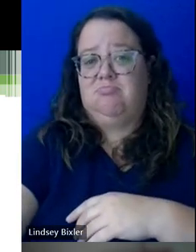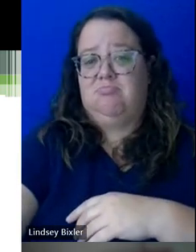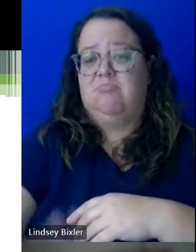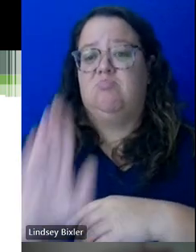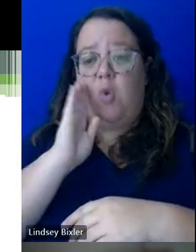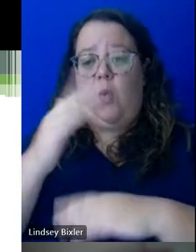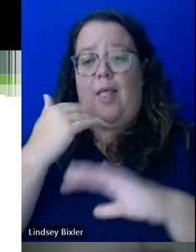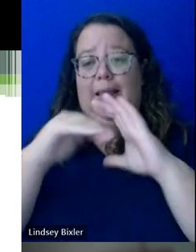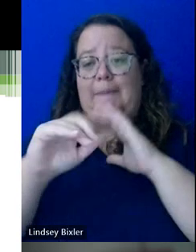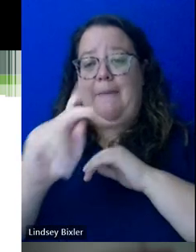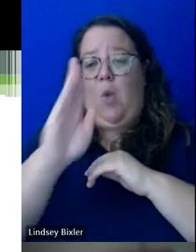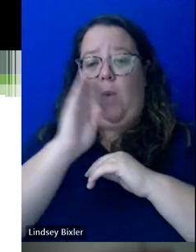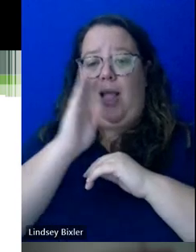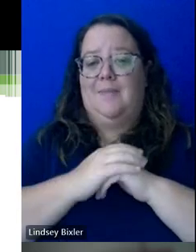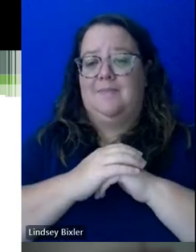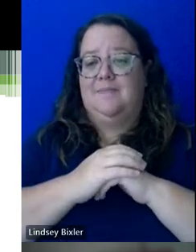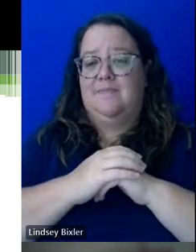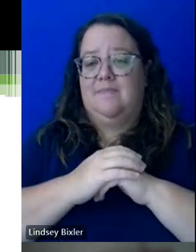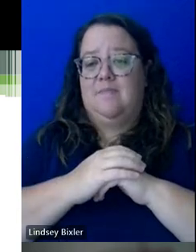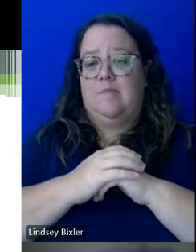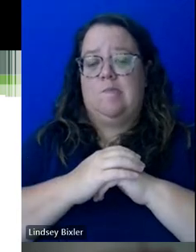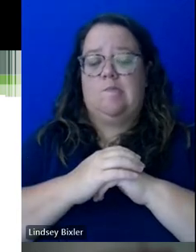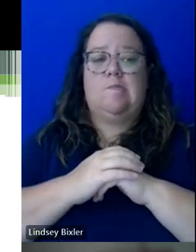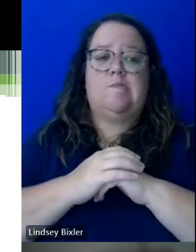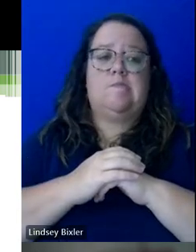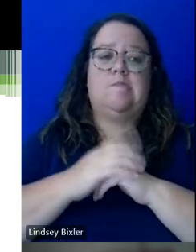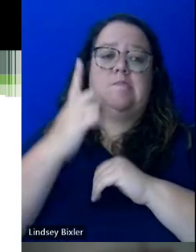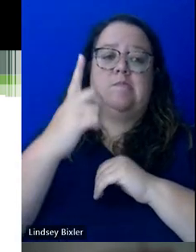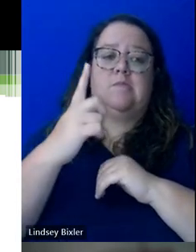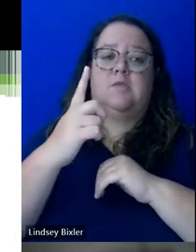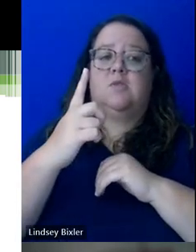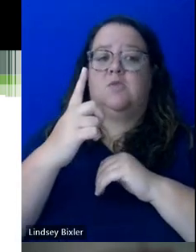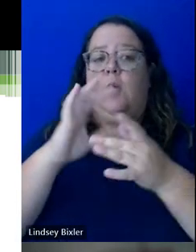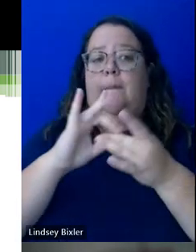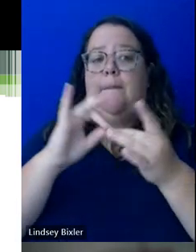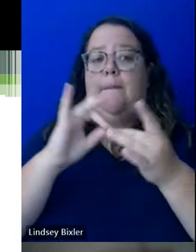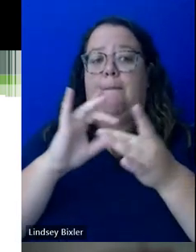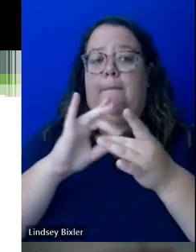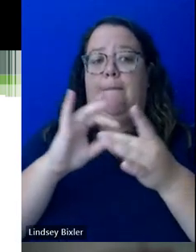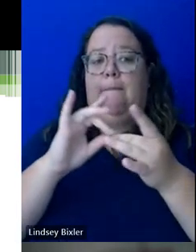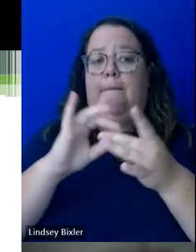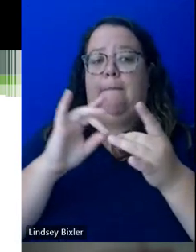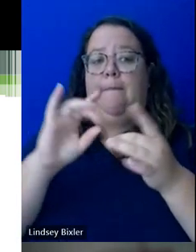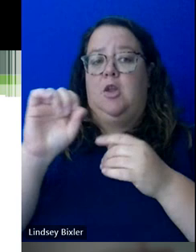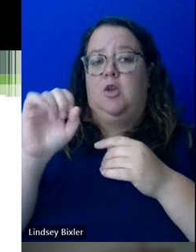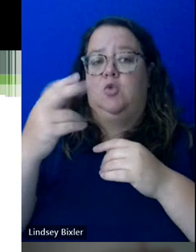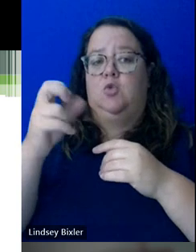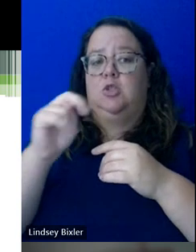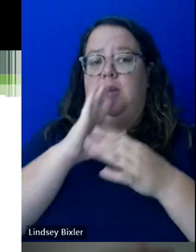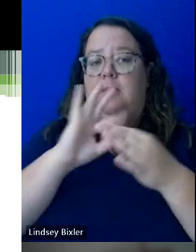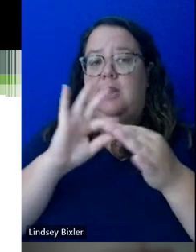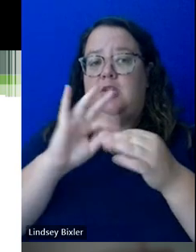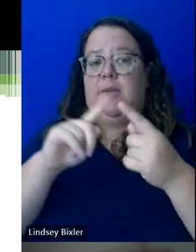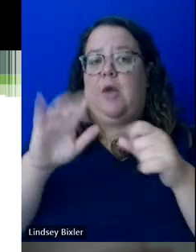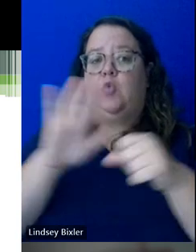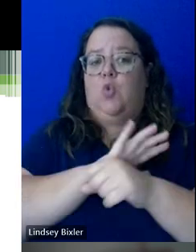in touch. And, you know, the one other piece I just want to reference in, you know, relation to kind of what Sharon said about our total population